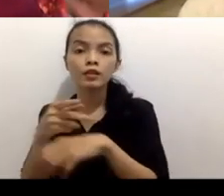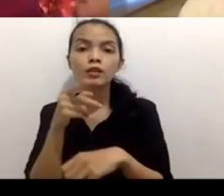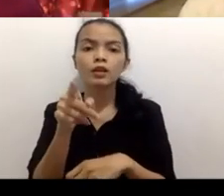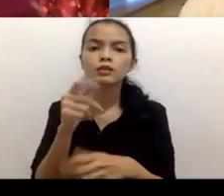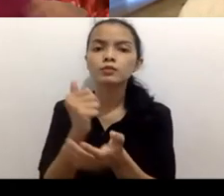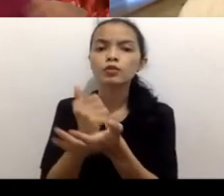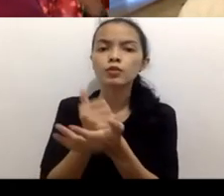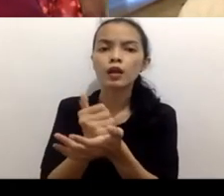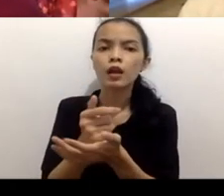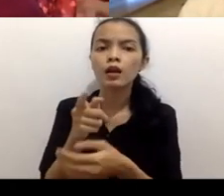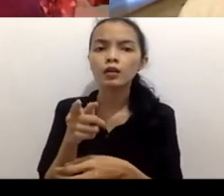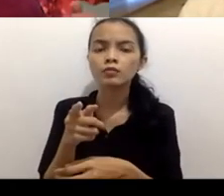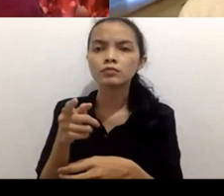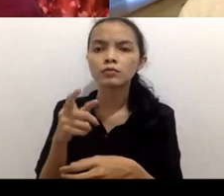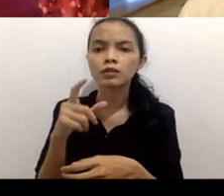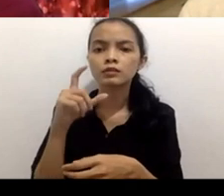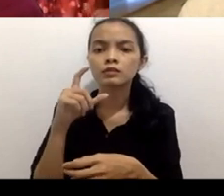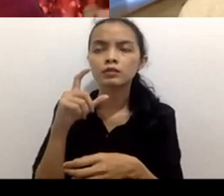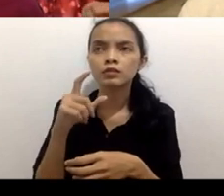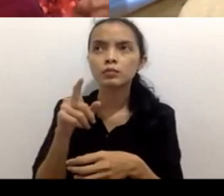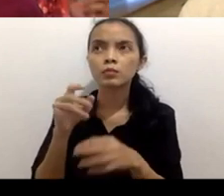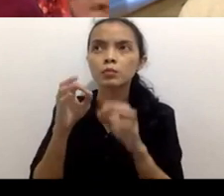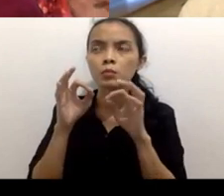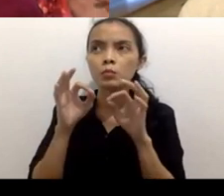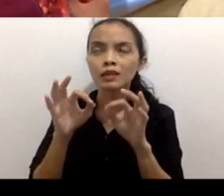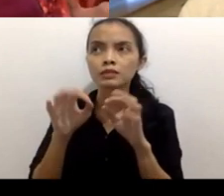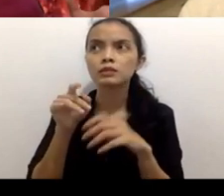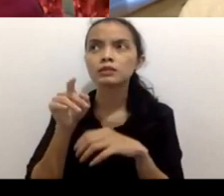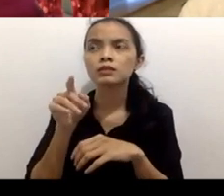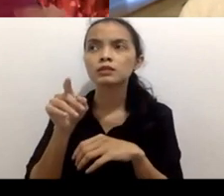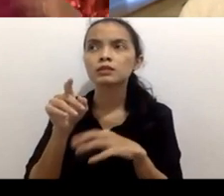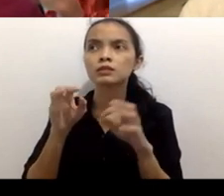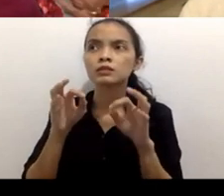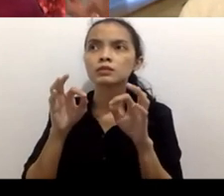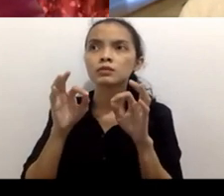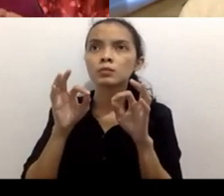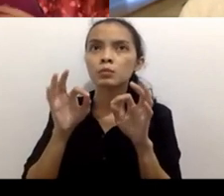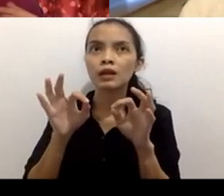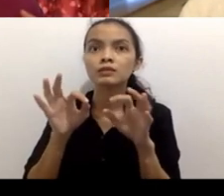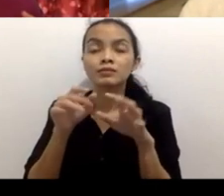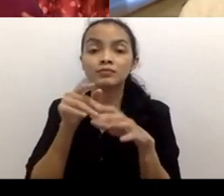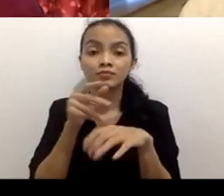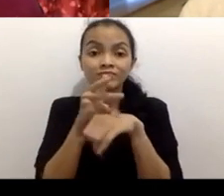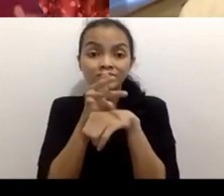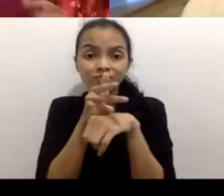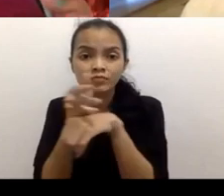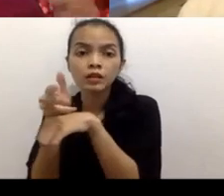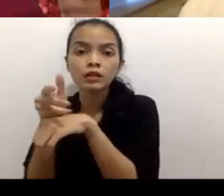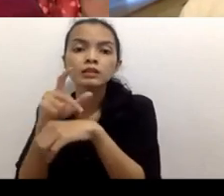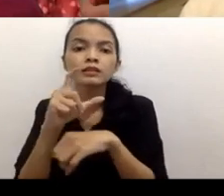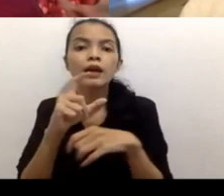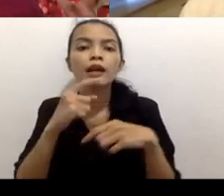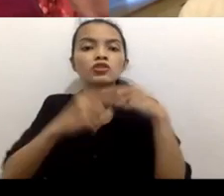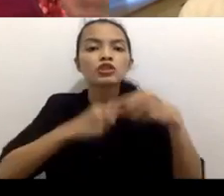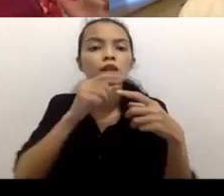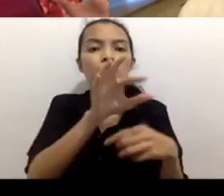in your thinking process? How do you you know how do you select the story and how how